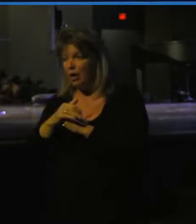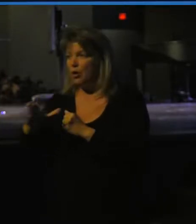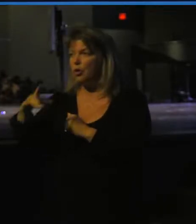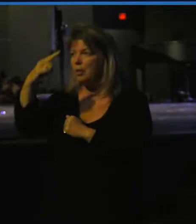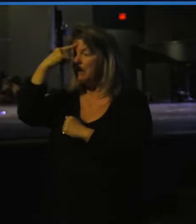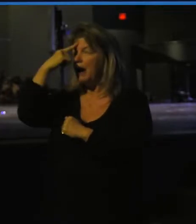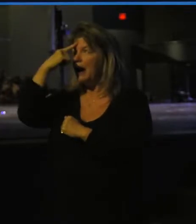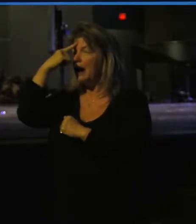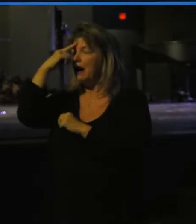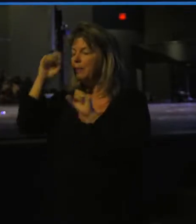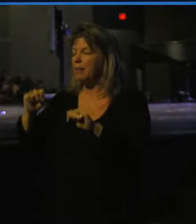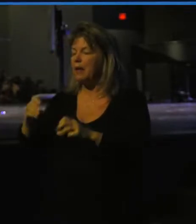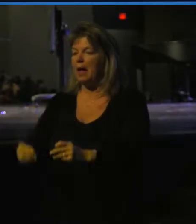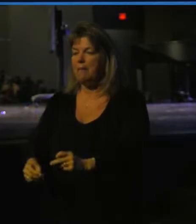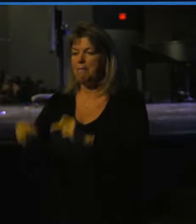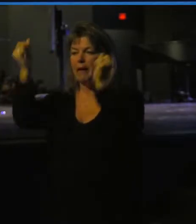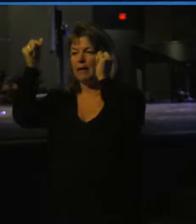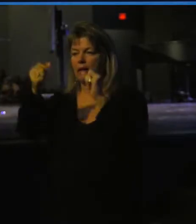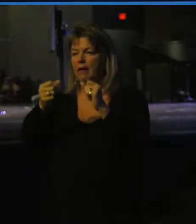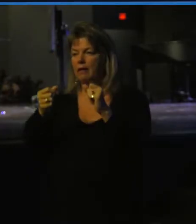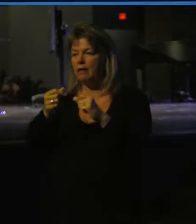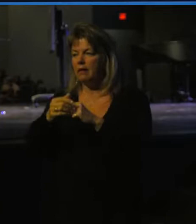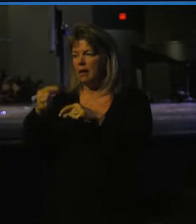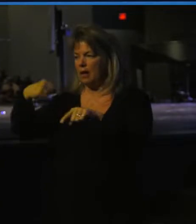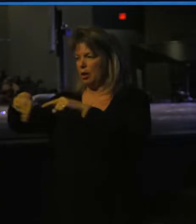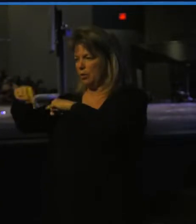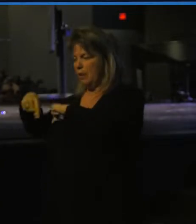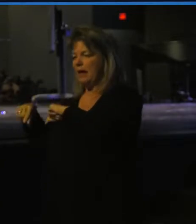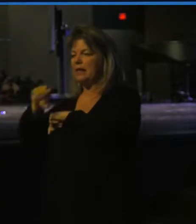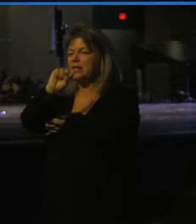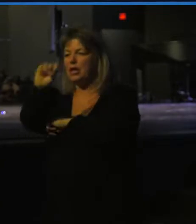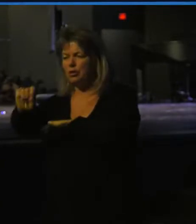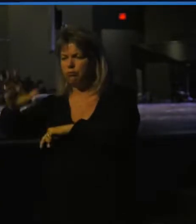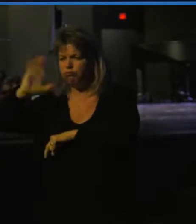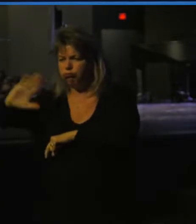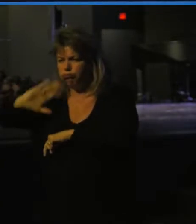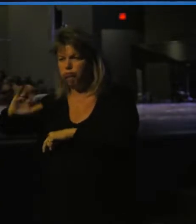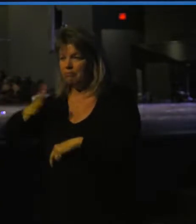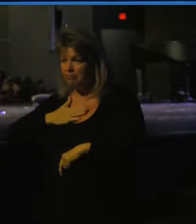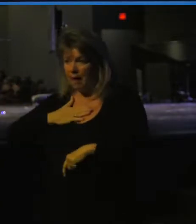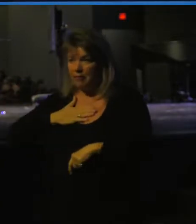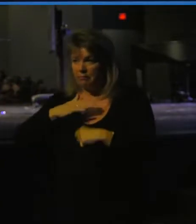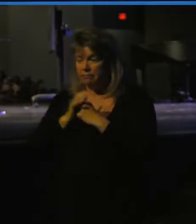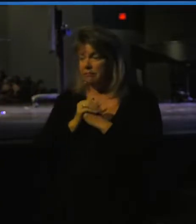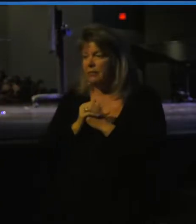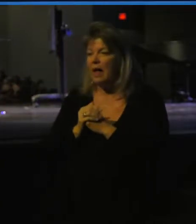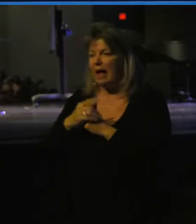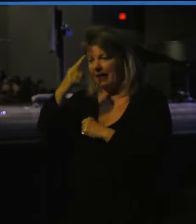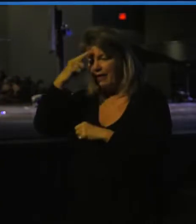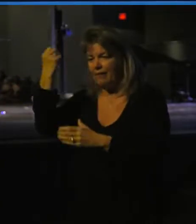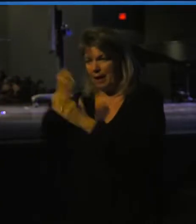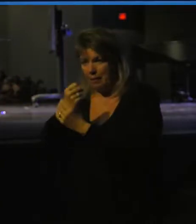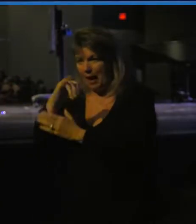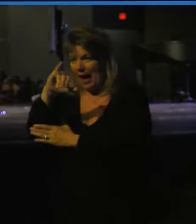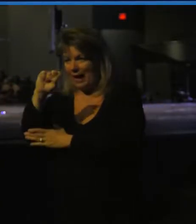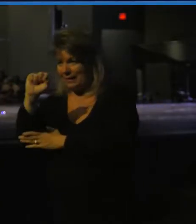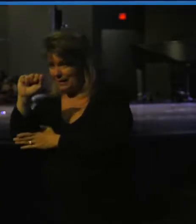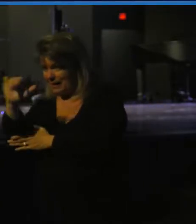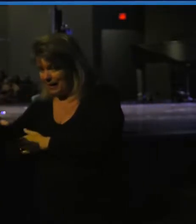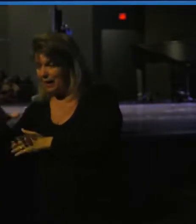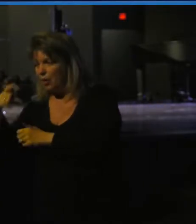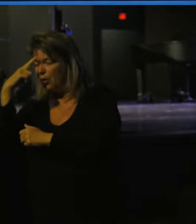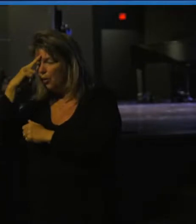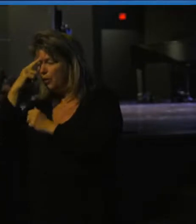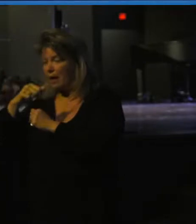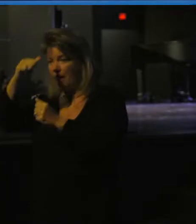mind probably immediately goes back to Sunday school. I can tell you mine does. When I think of Abraham and Isaac, right, you